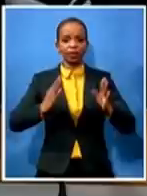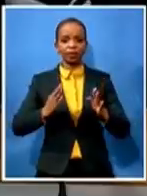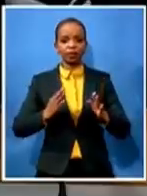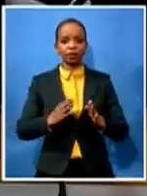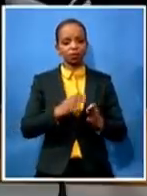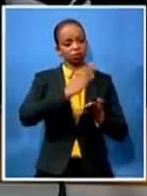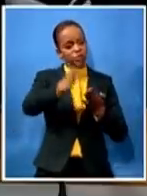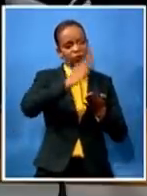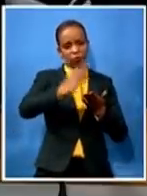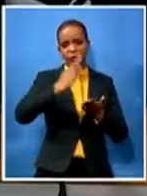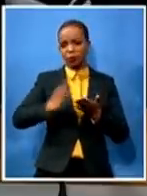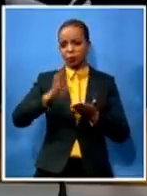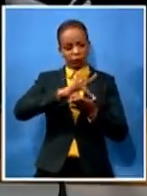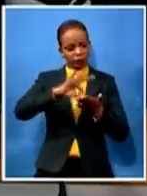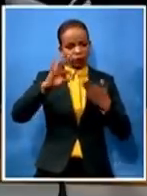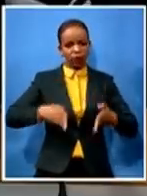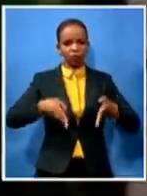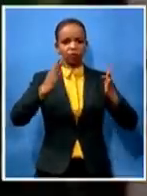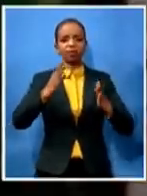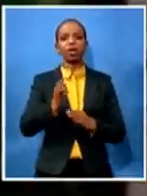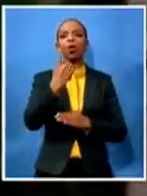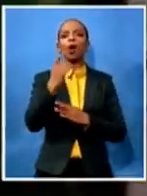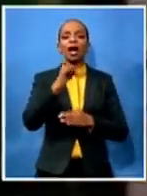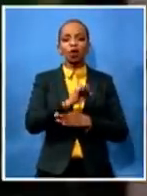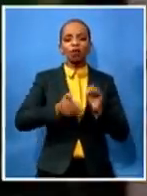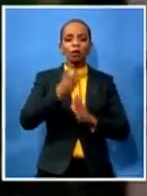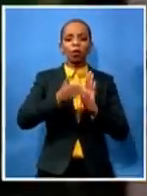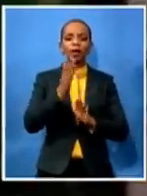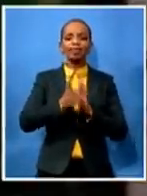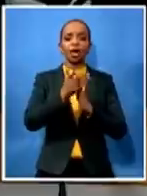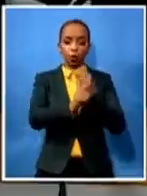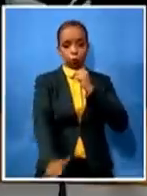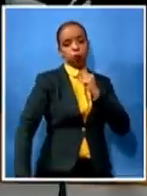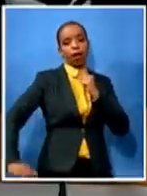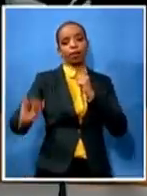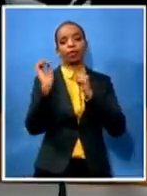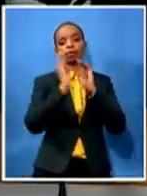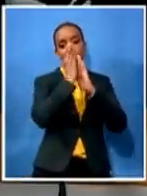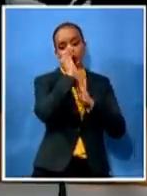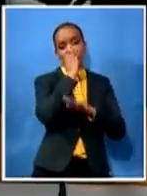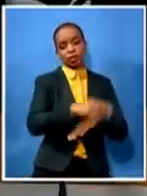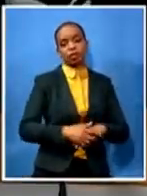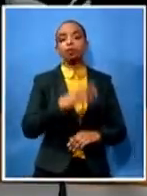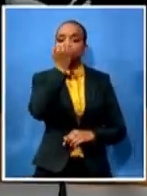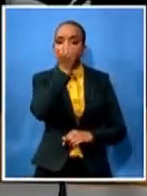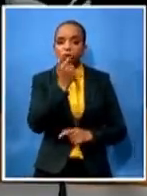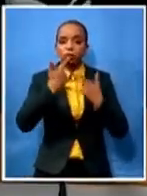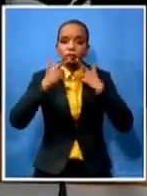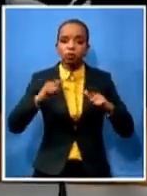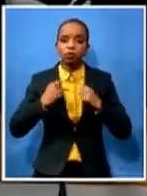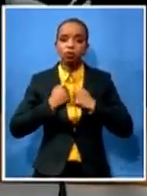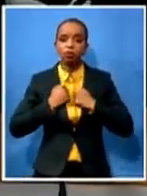tothi pardon my my language but it was a demonstration of the extent of which communities were angry against